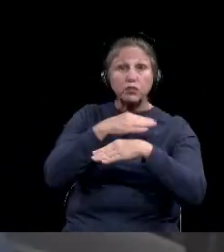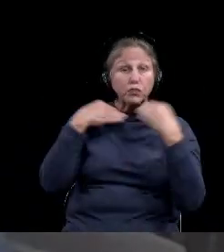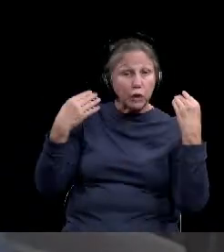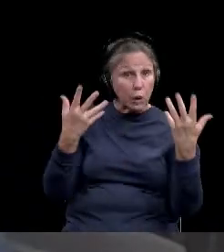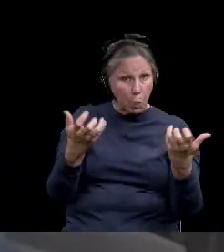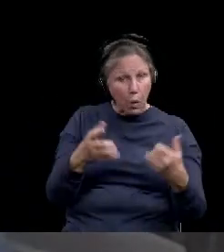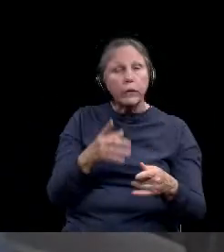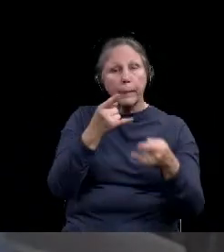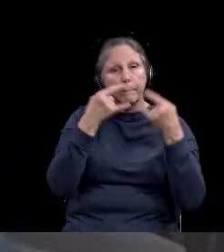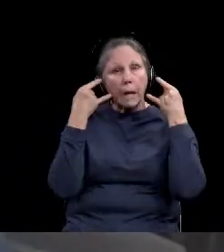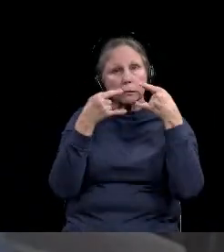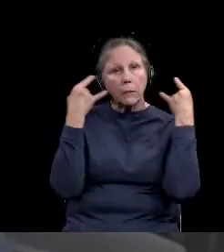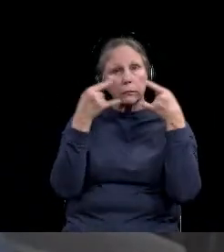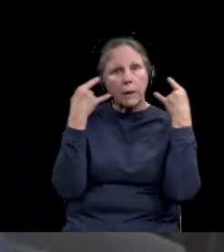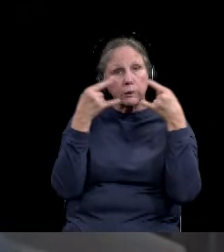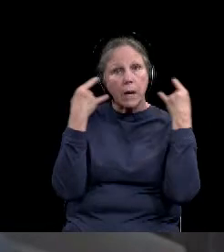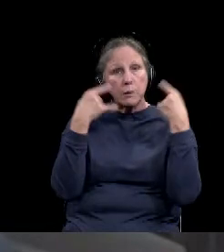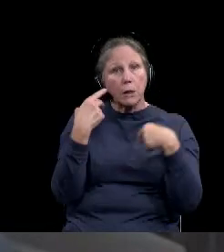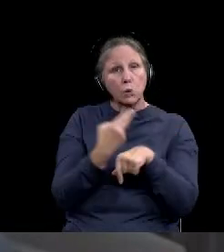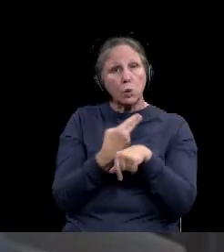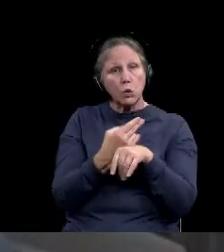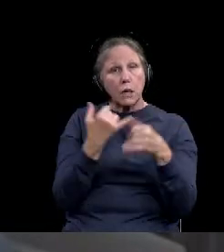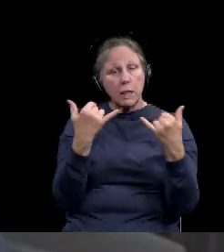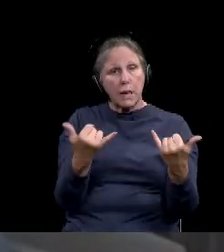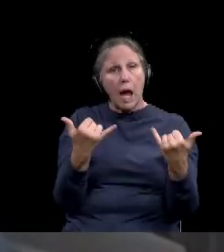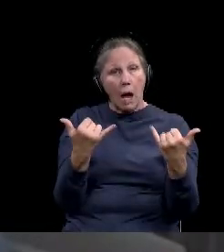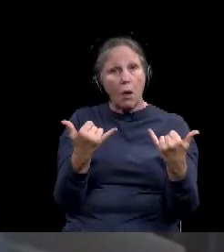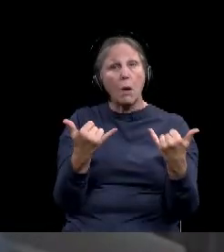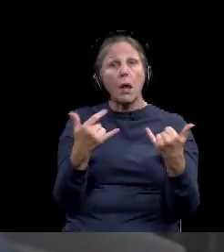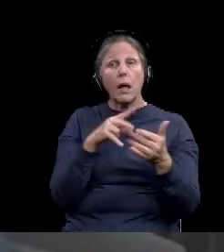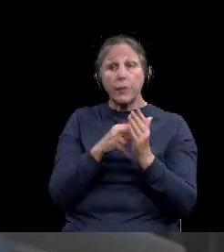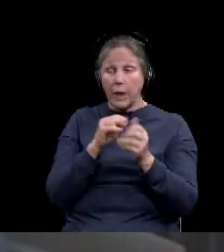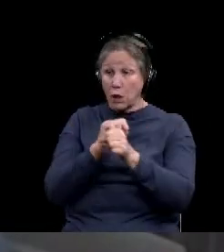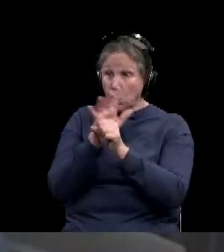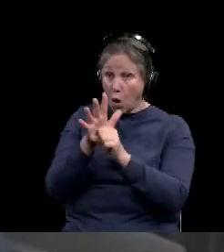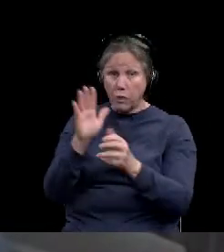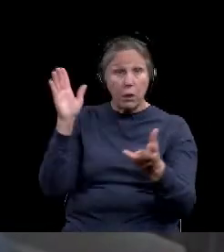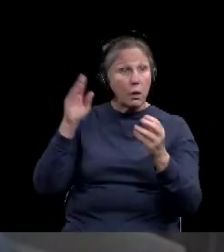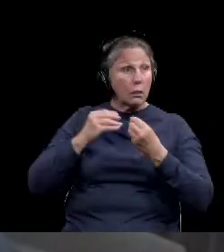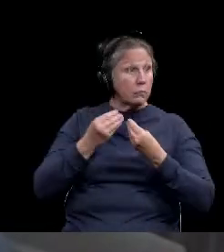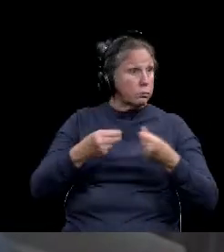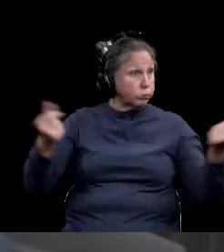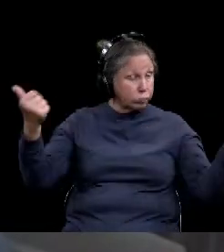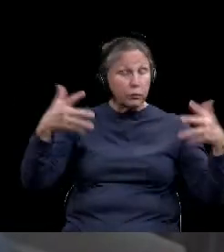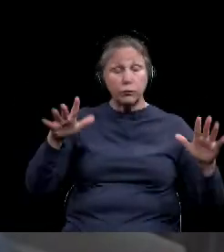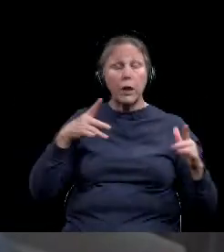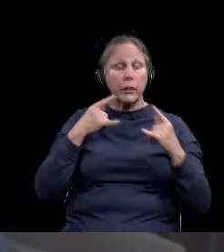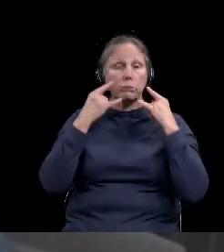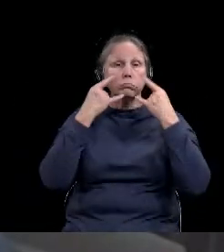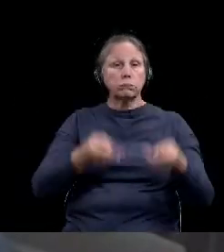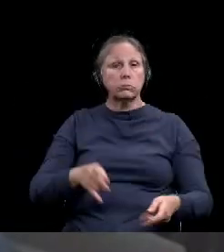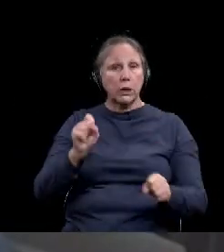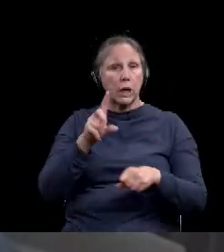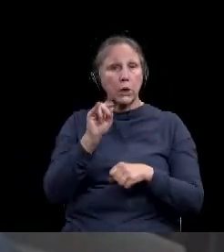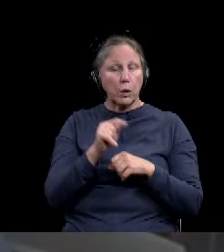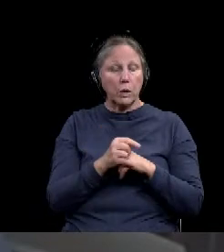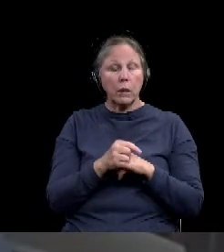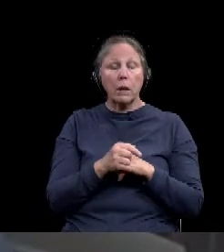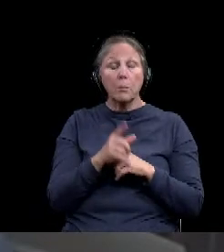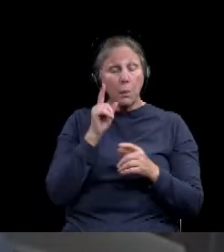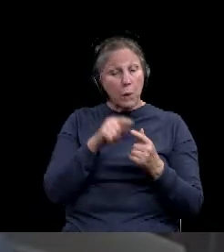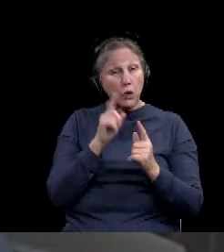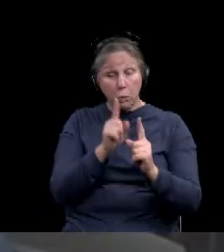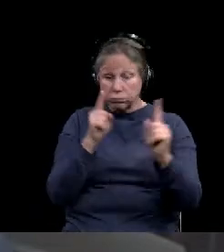uh, wear your mask, uh, anytime you're in a, in a group, uh, especially when you can't social distance